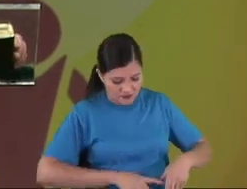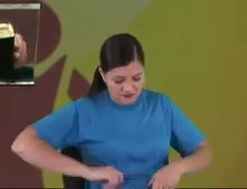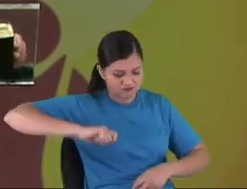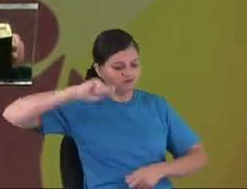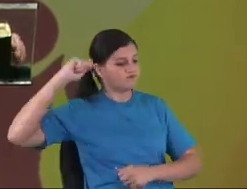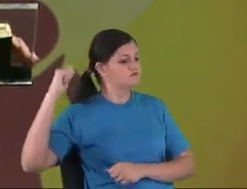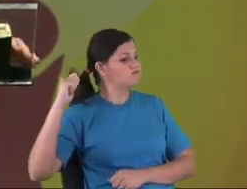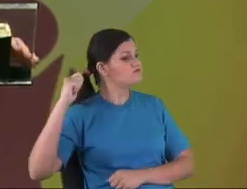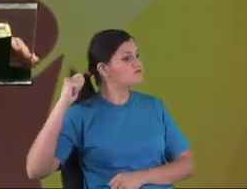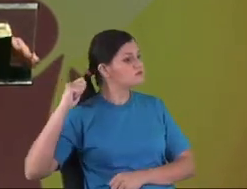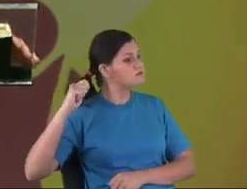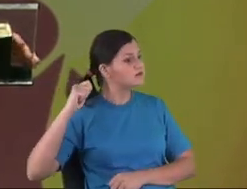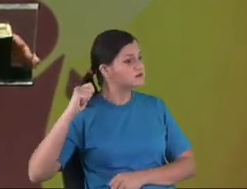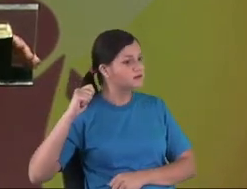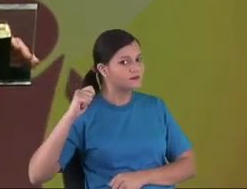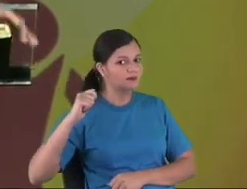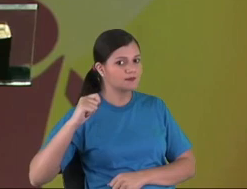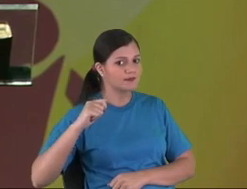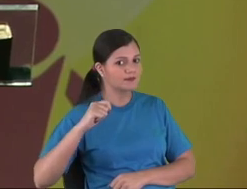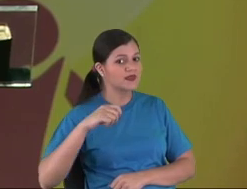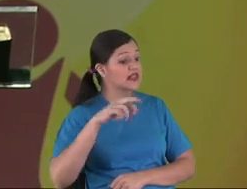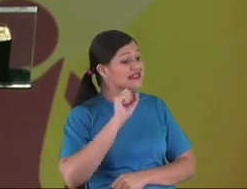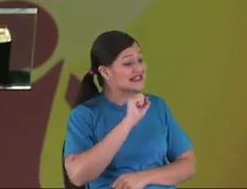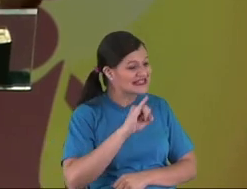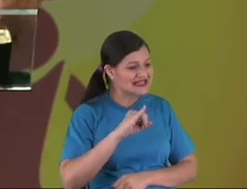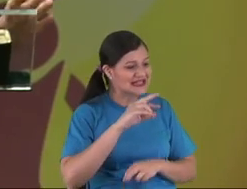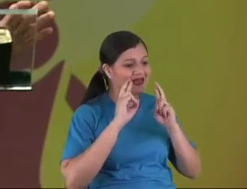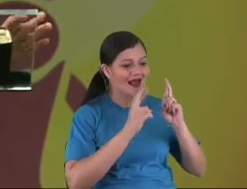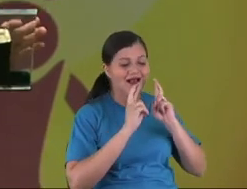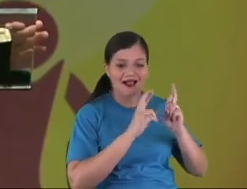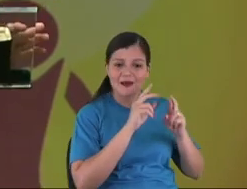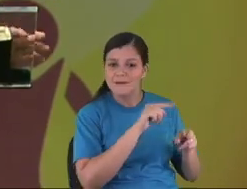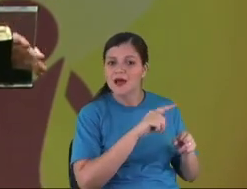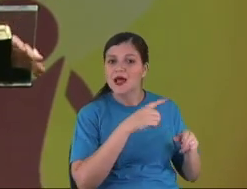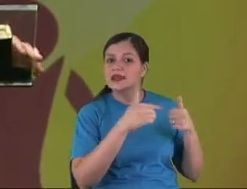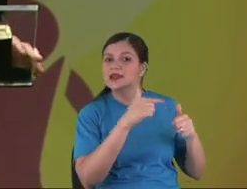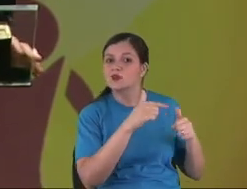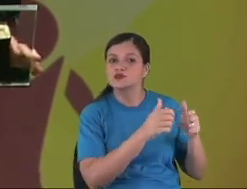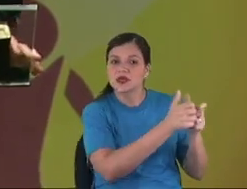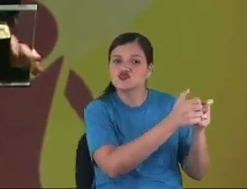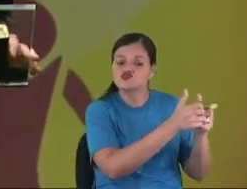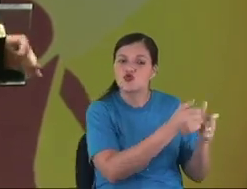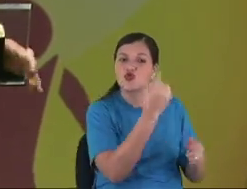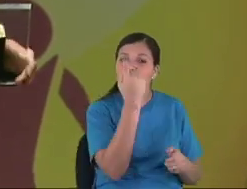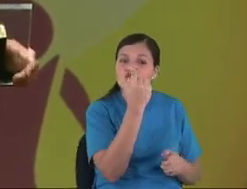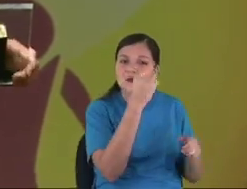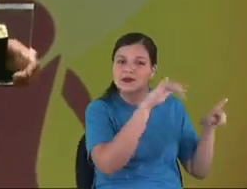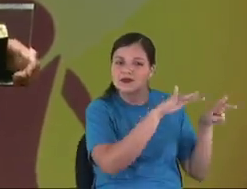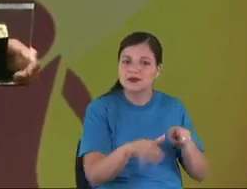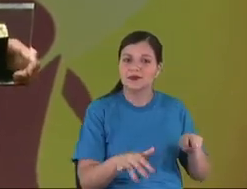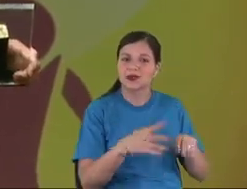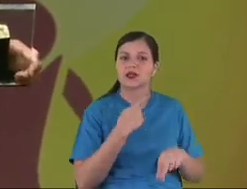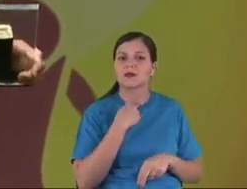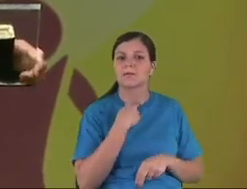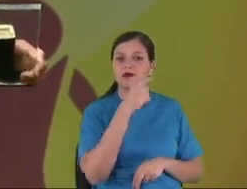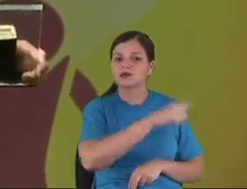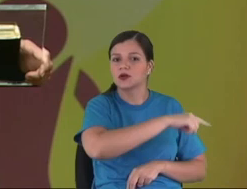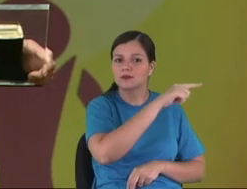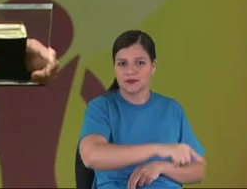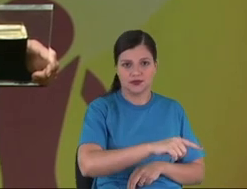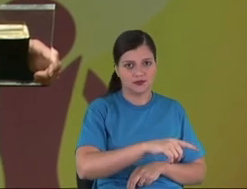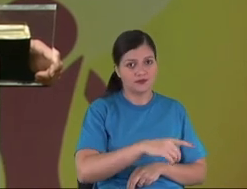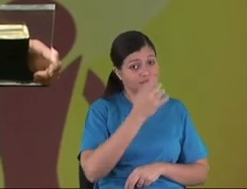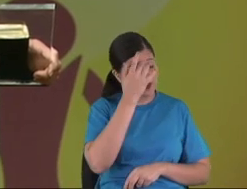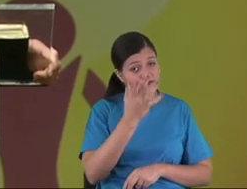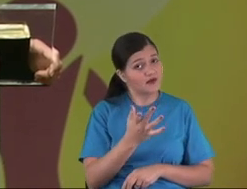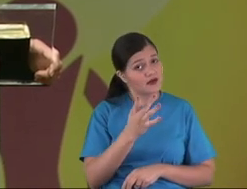And you are like... If you reclame, you won't have any game anymore. You need to